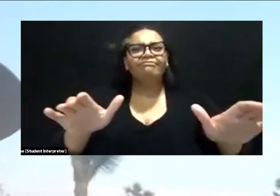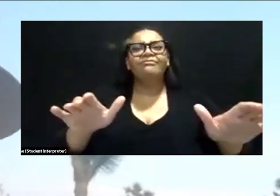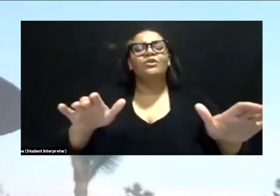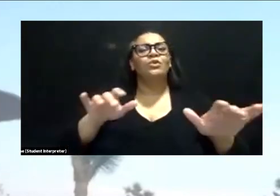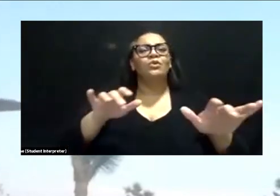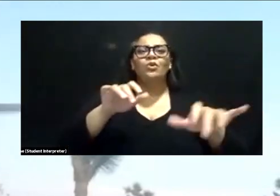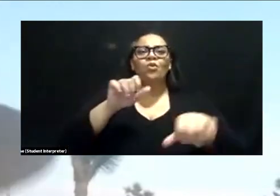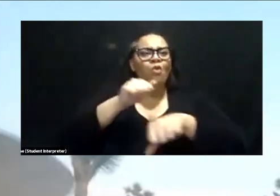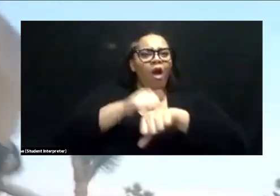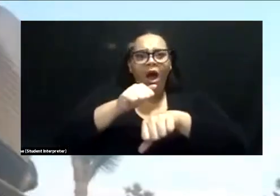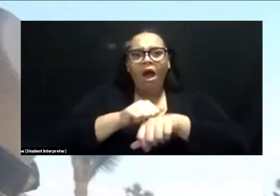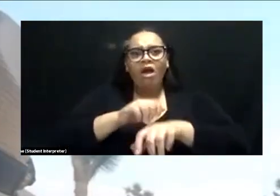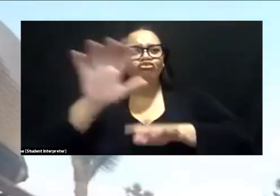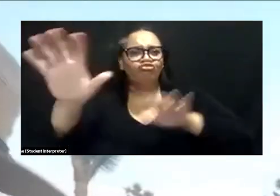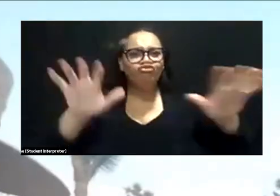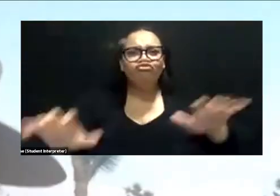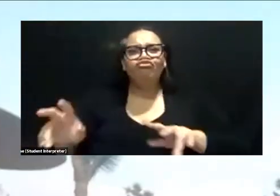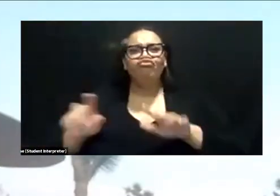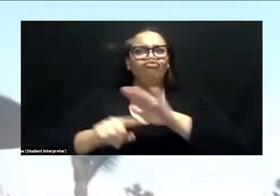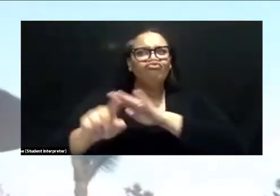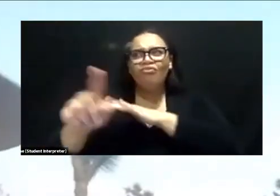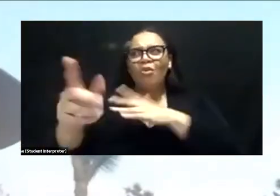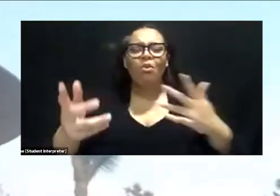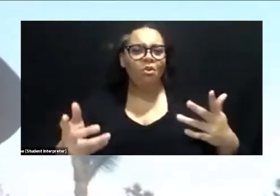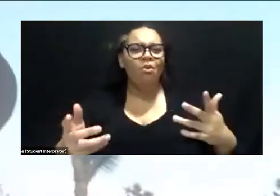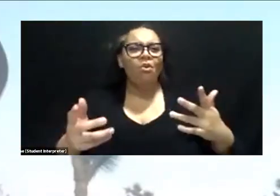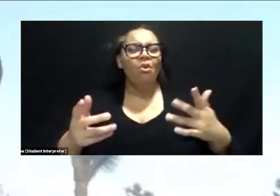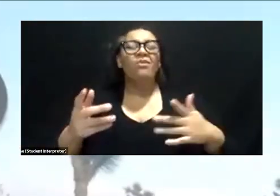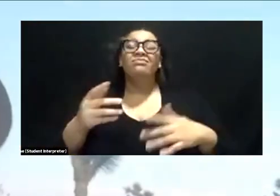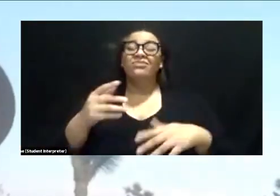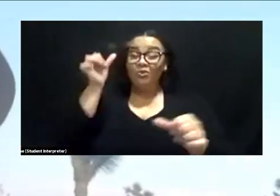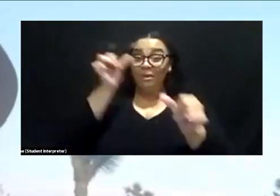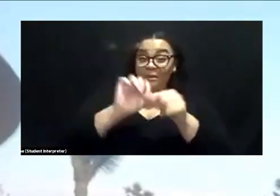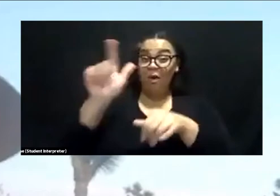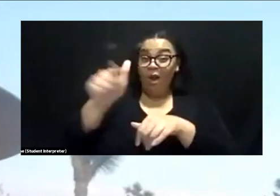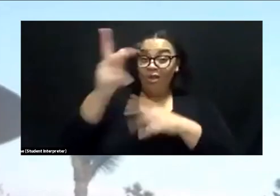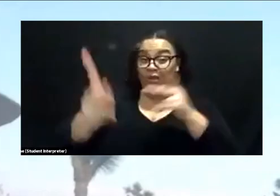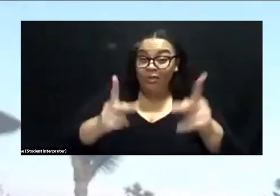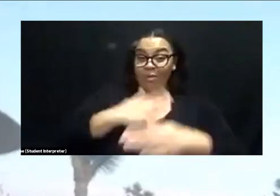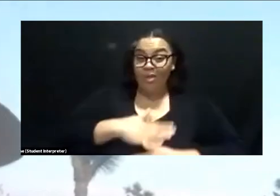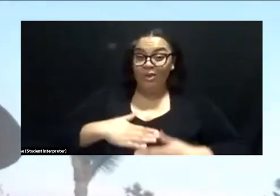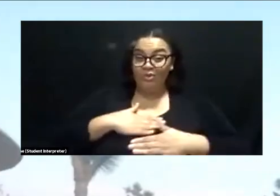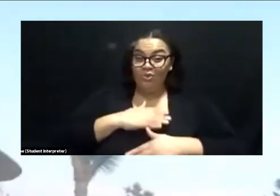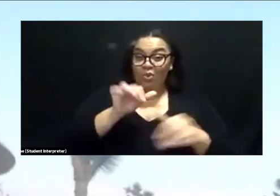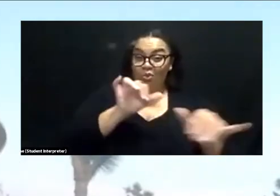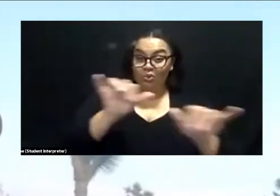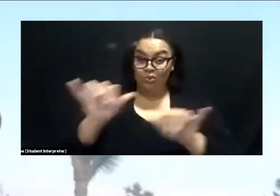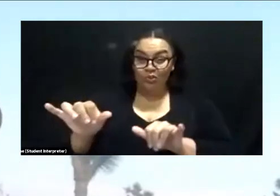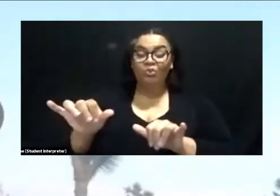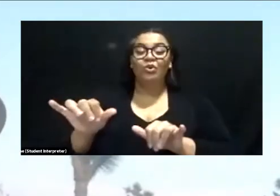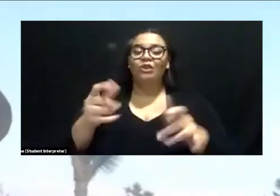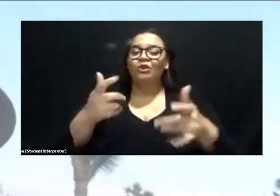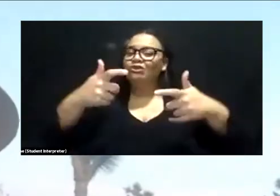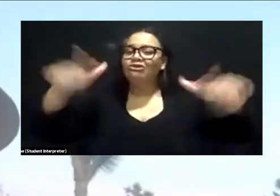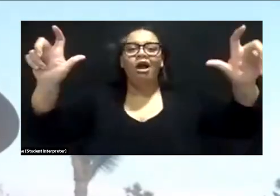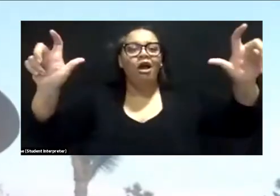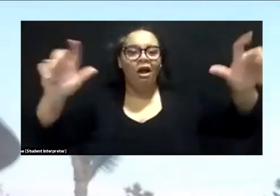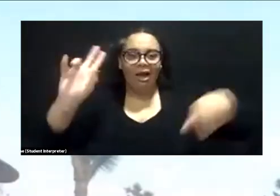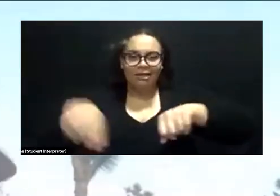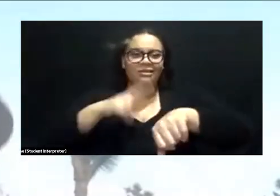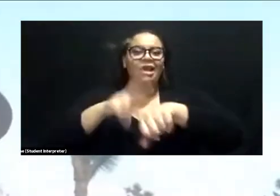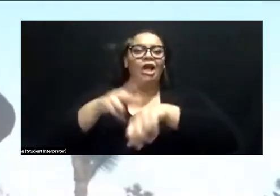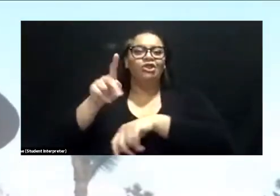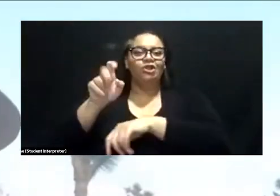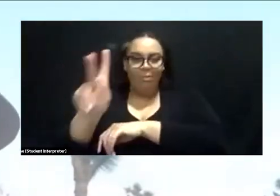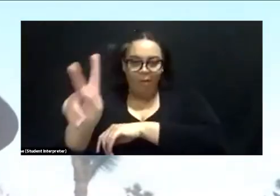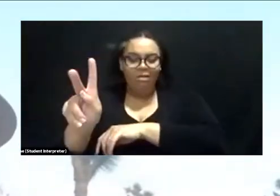So pack your patience. There'll a lot of other people trying to enjoy it too, but there's plenty, this is a huge national park. There's plenty of space for all of us. Um, if